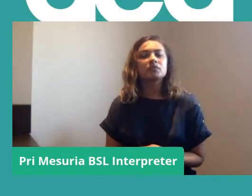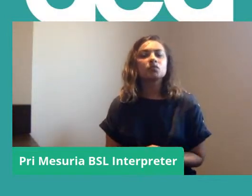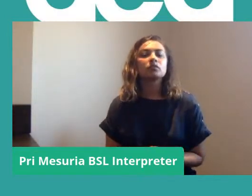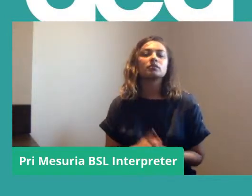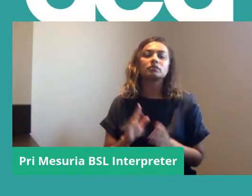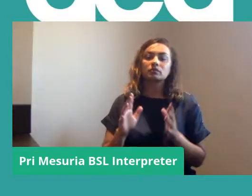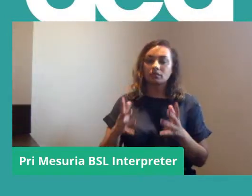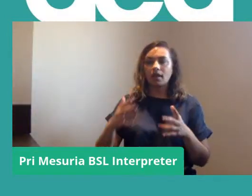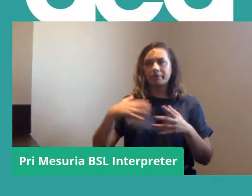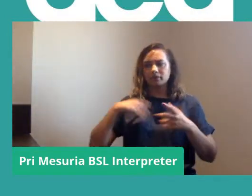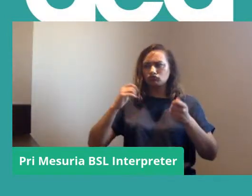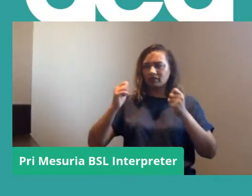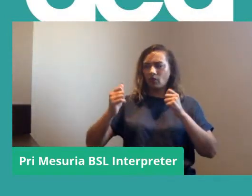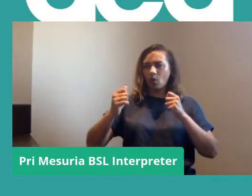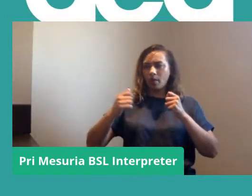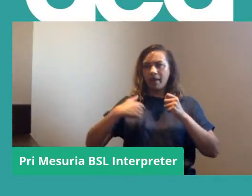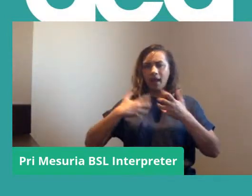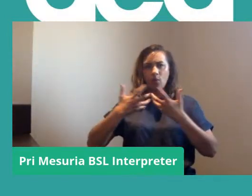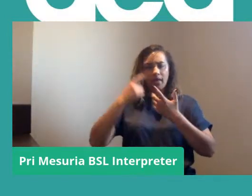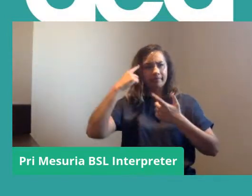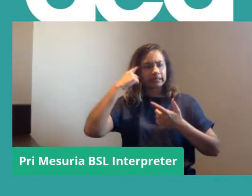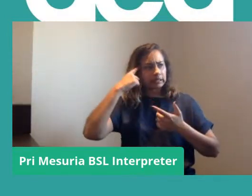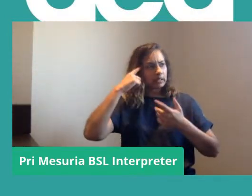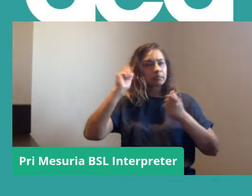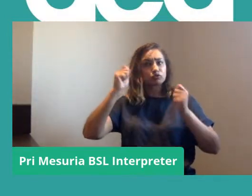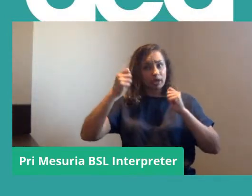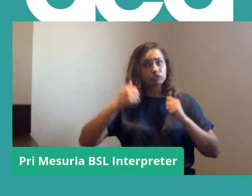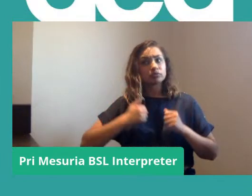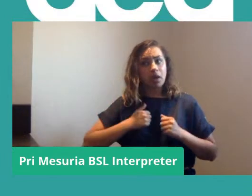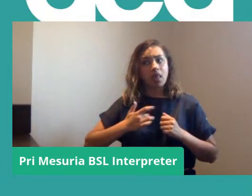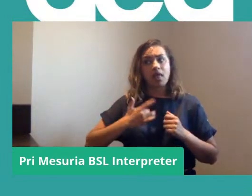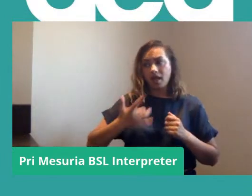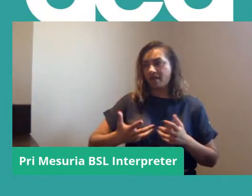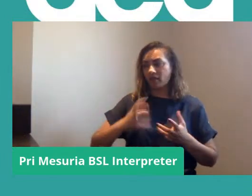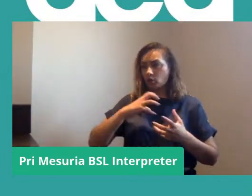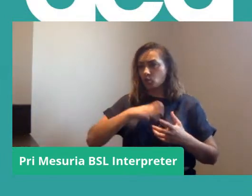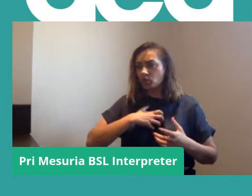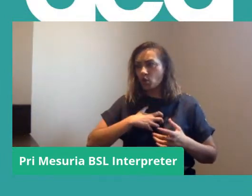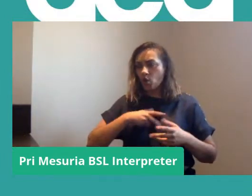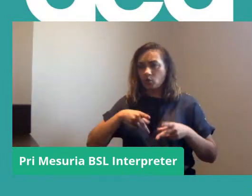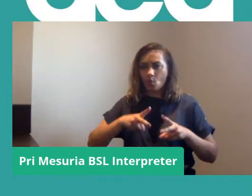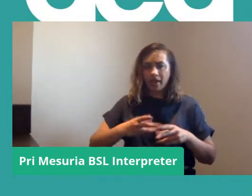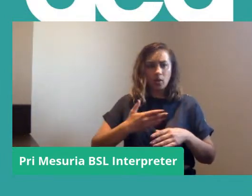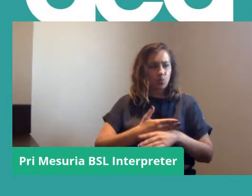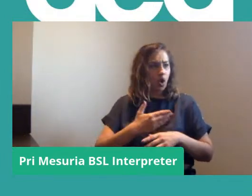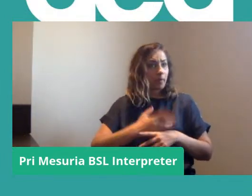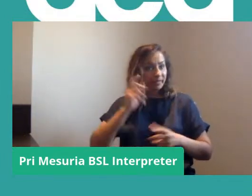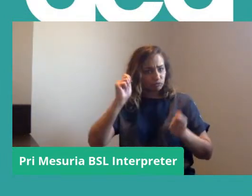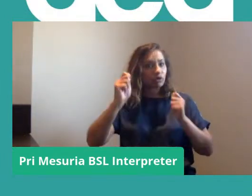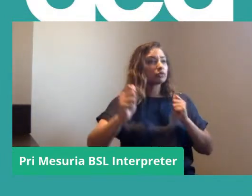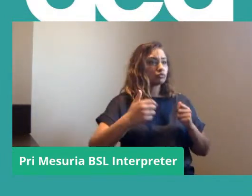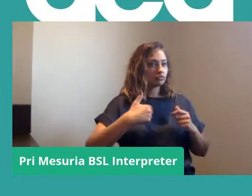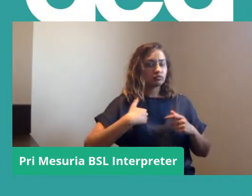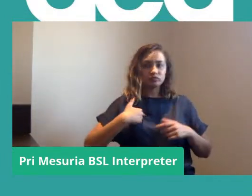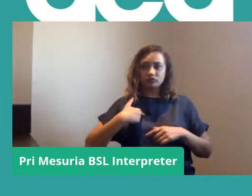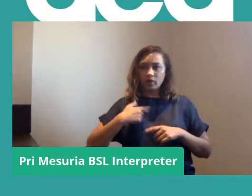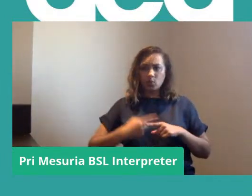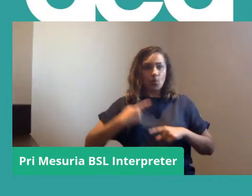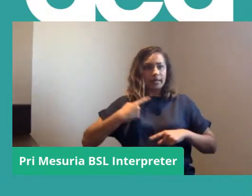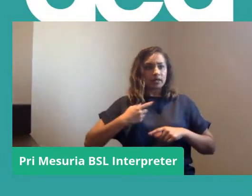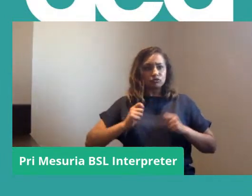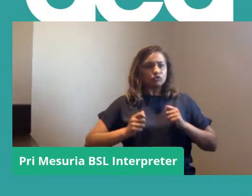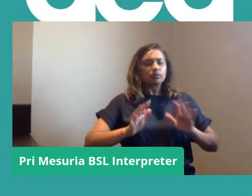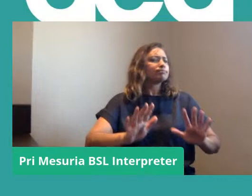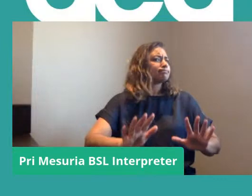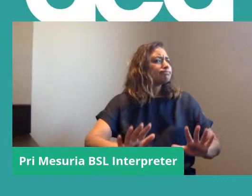really transformed how I think and how I how I do union stuff and I think it is an ongoing process it's not a quick fix